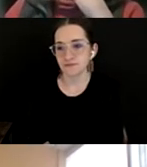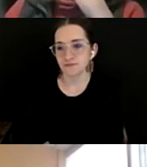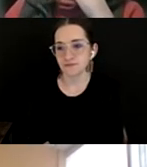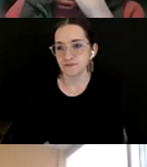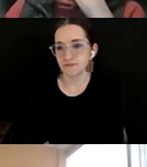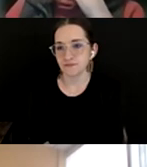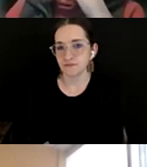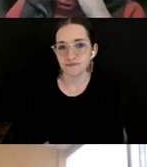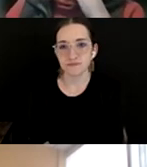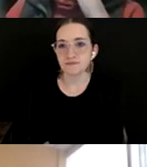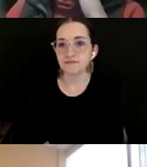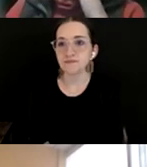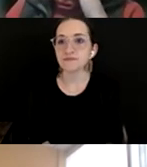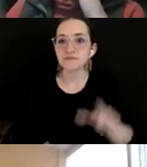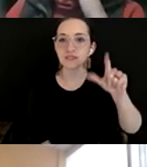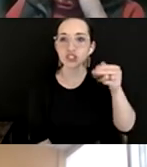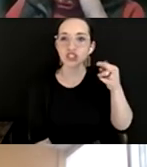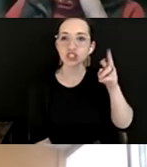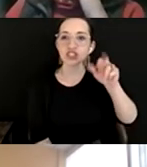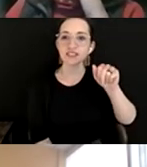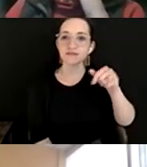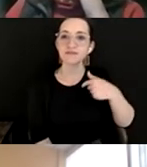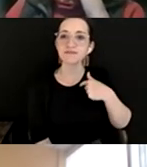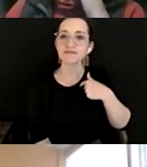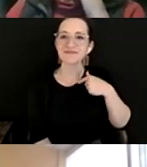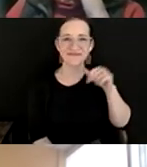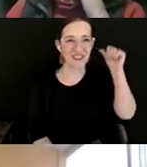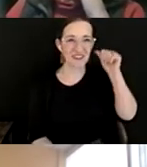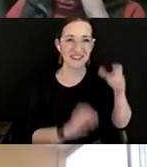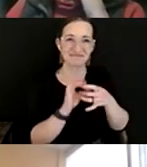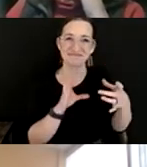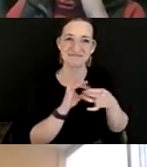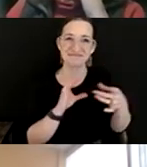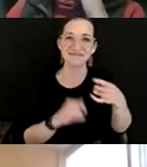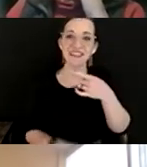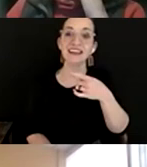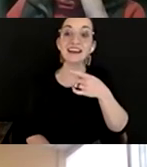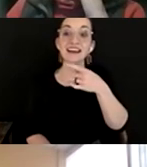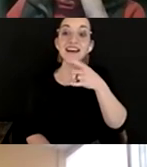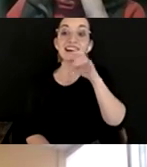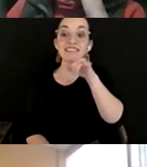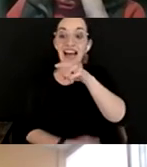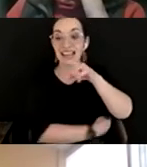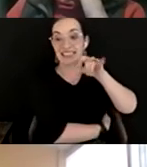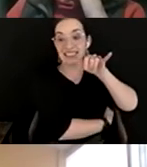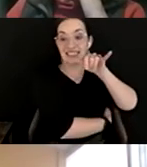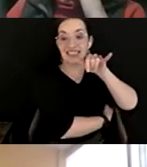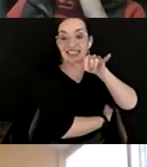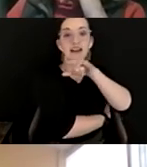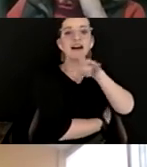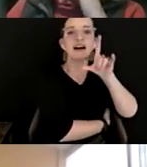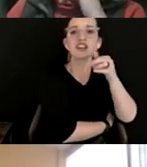I'll just type and I think she's talking about it's like the yes and you're building on someone's idea.